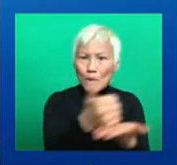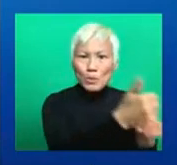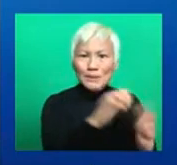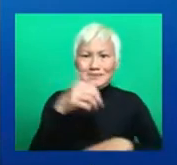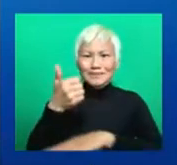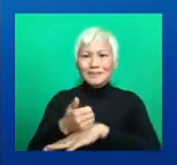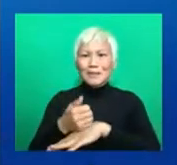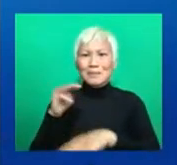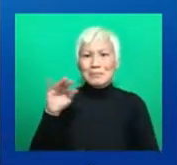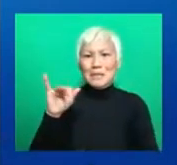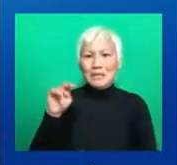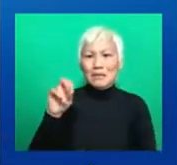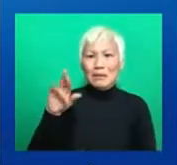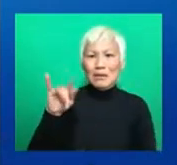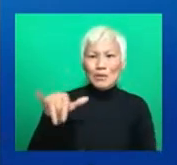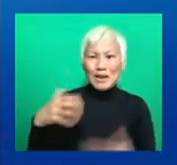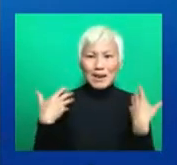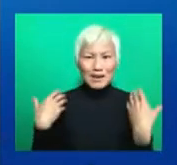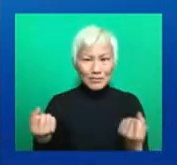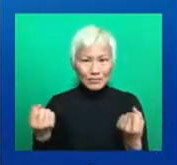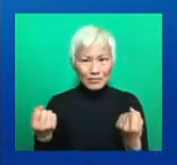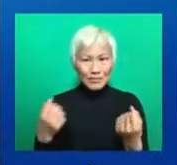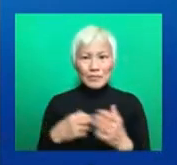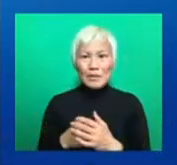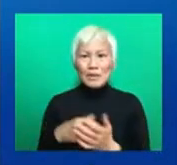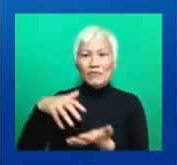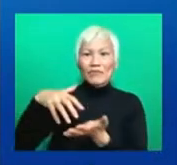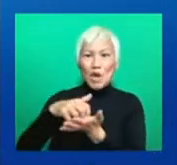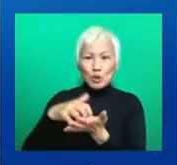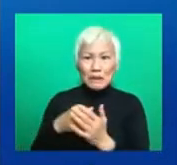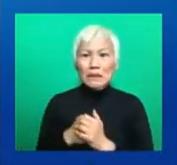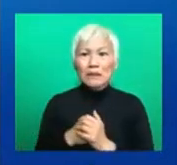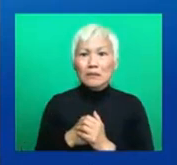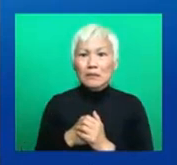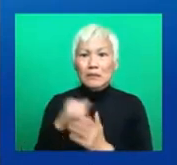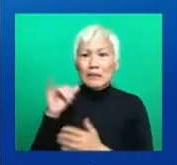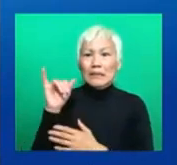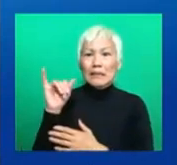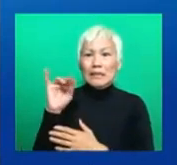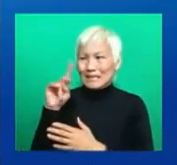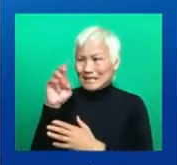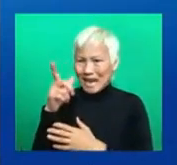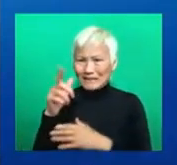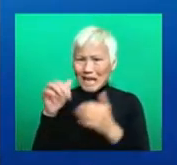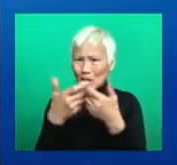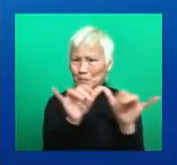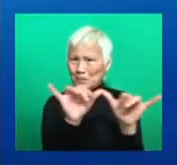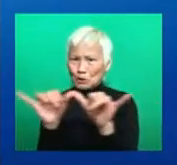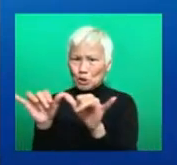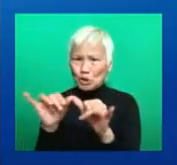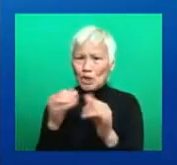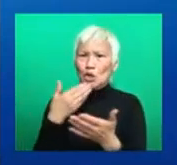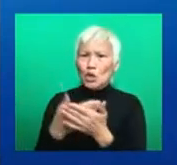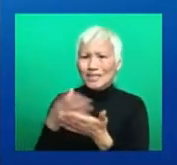Vulnerability index Which helps us Collect data Better data So Good quality data Better collection methodology